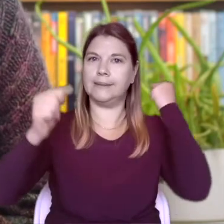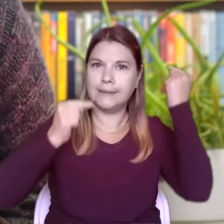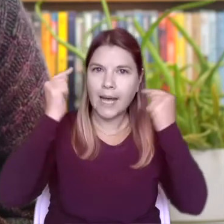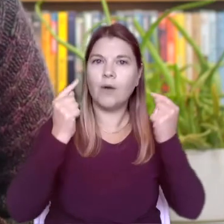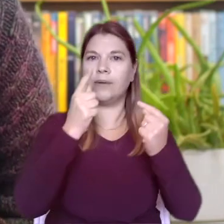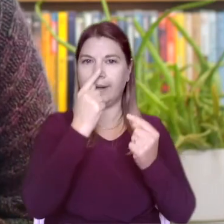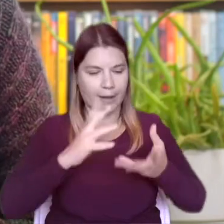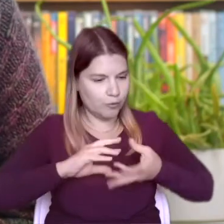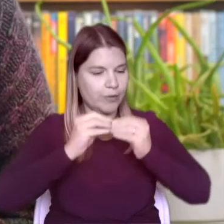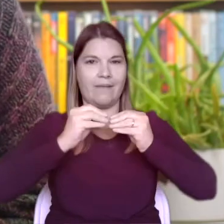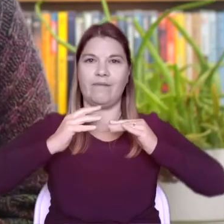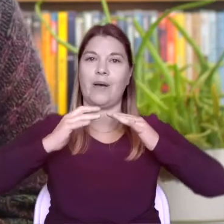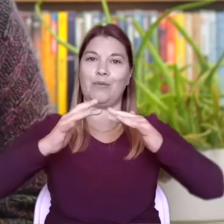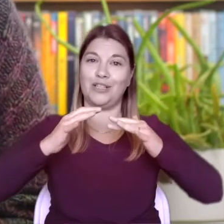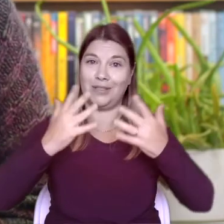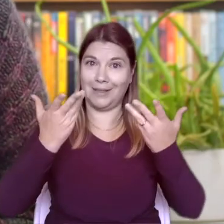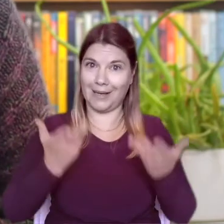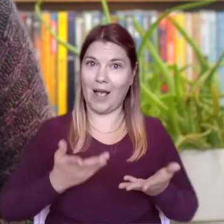let's try some voice experiments